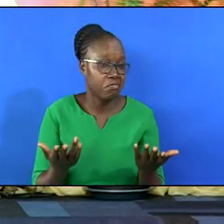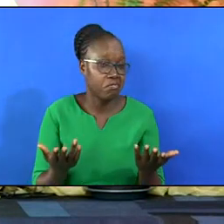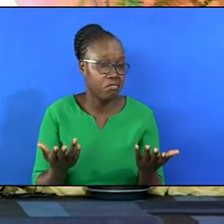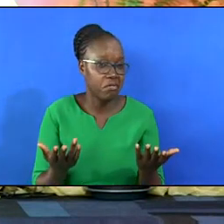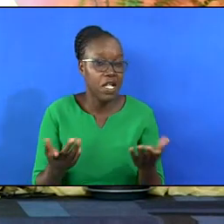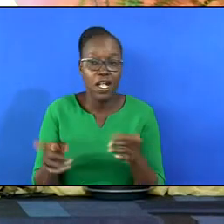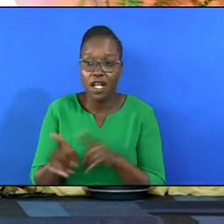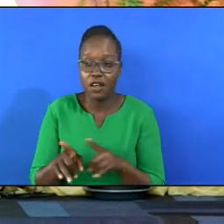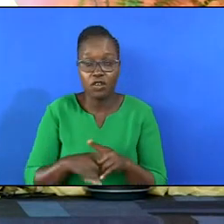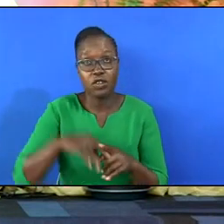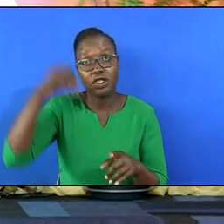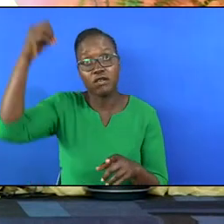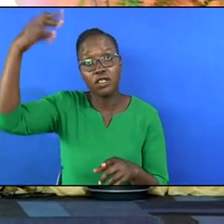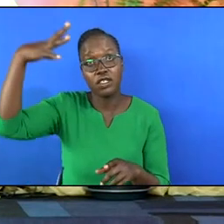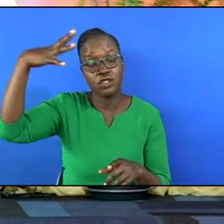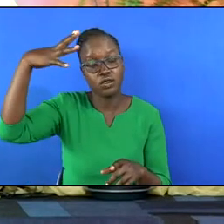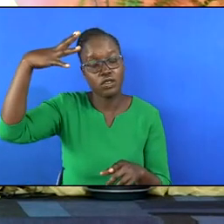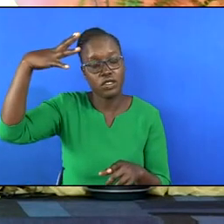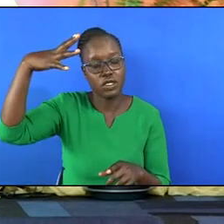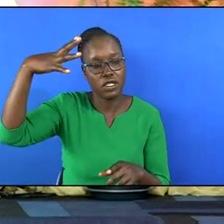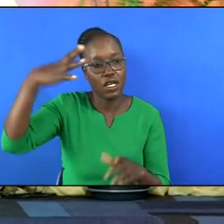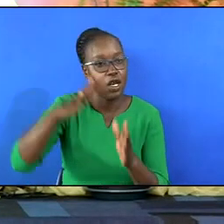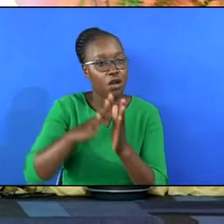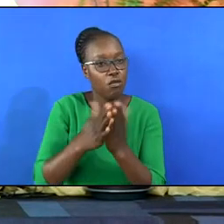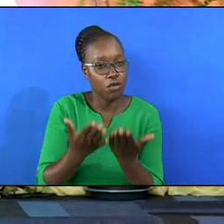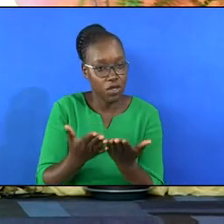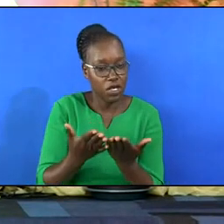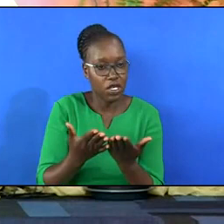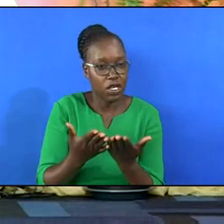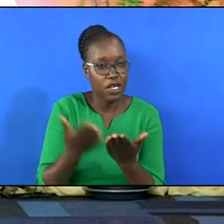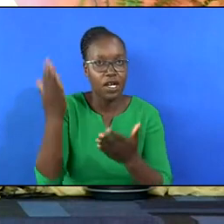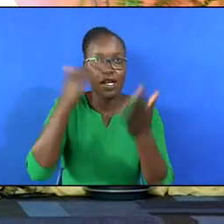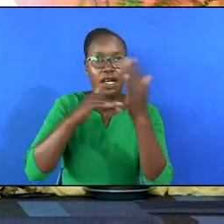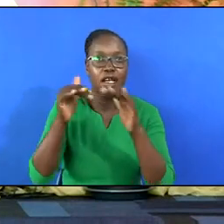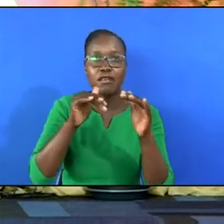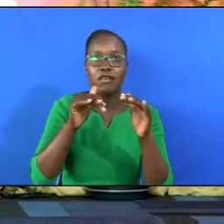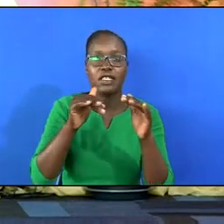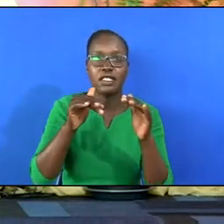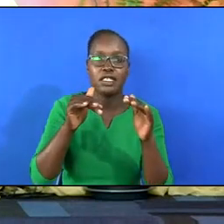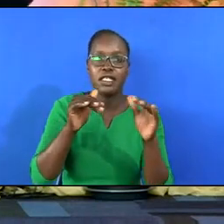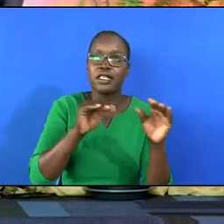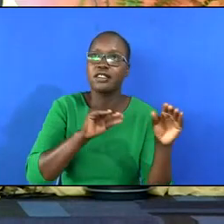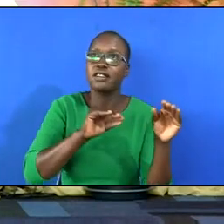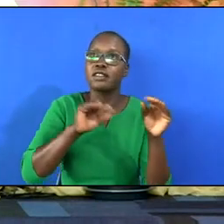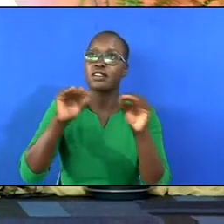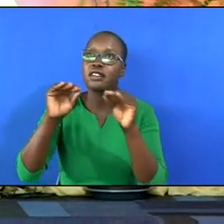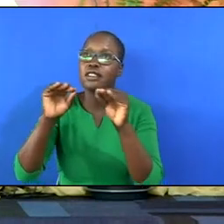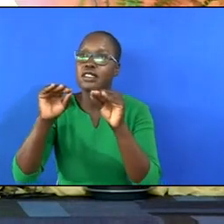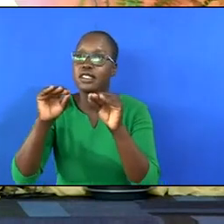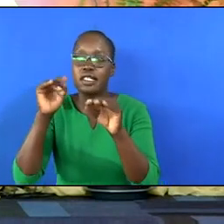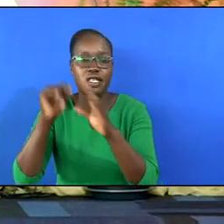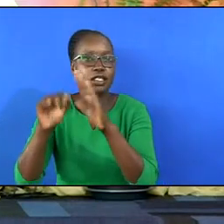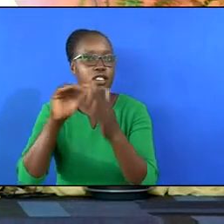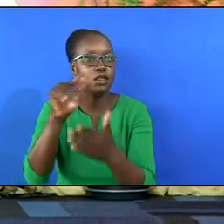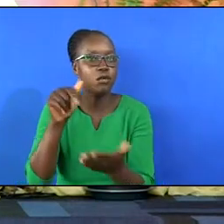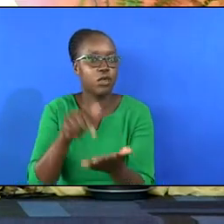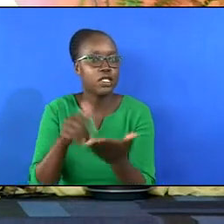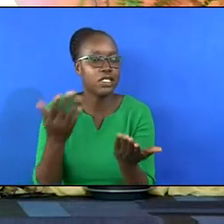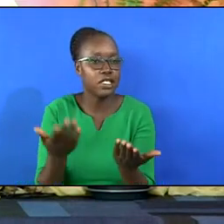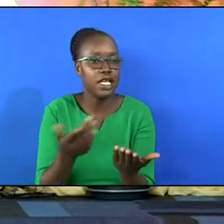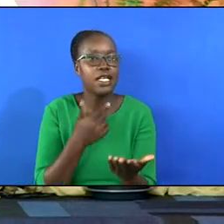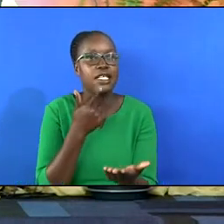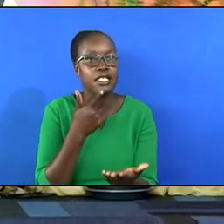According to Revelation, heaven is a transit point. Revelation